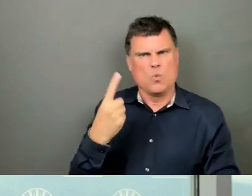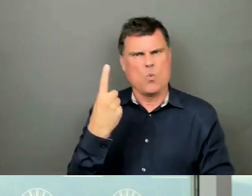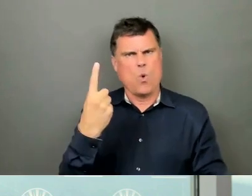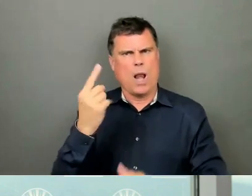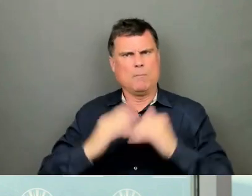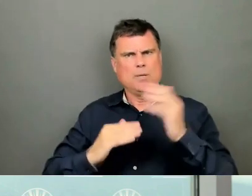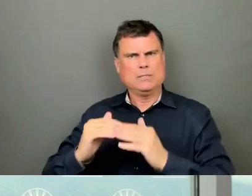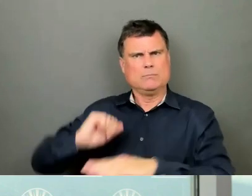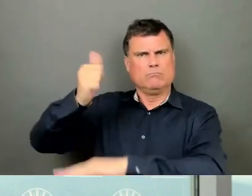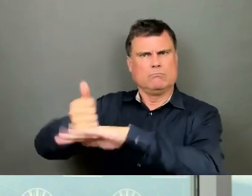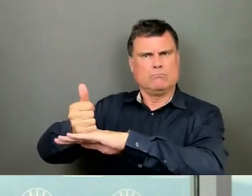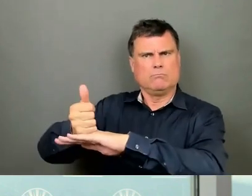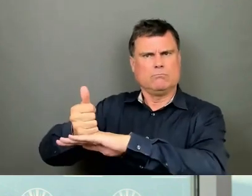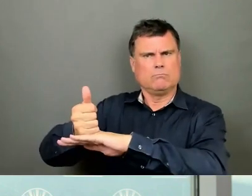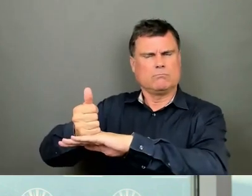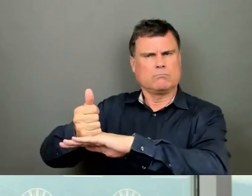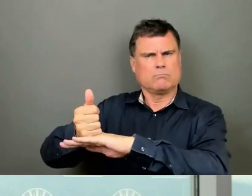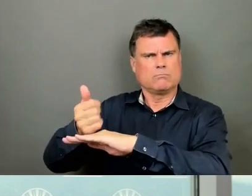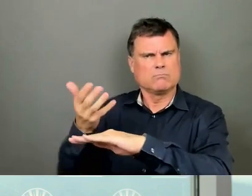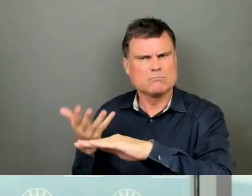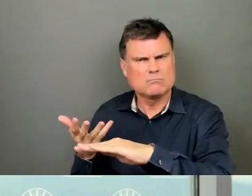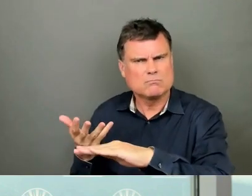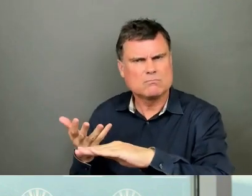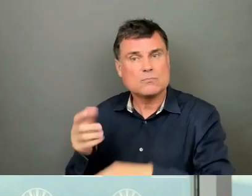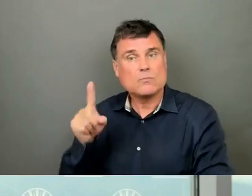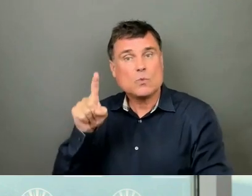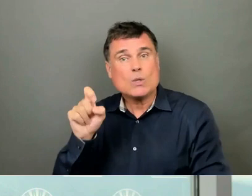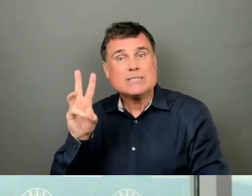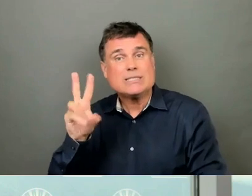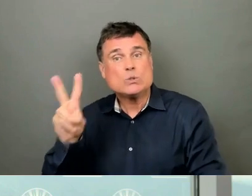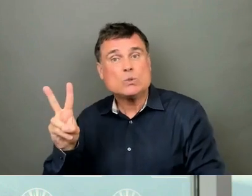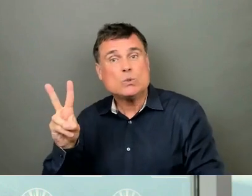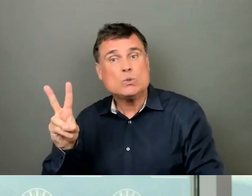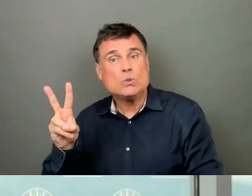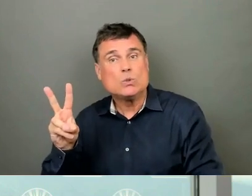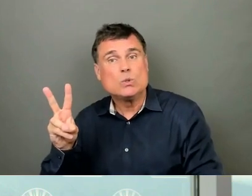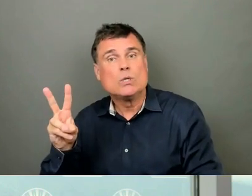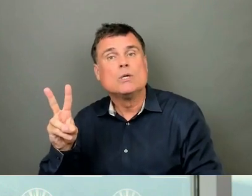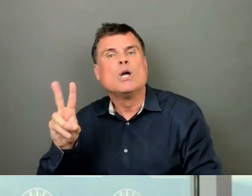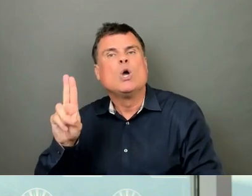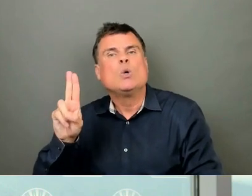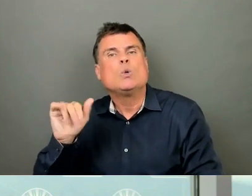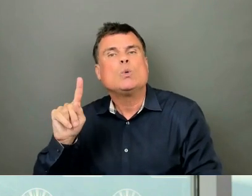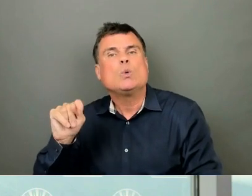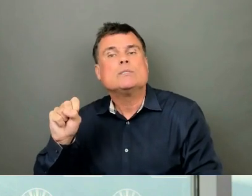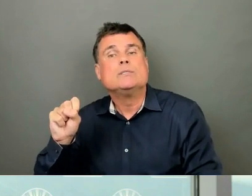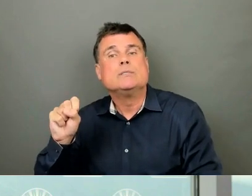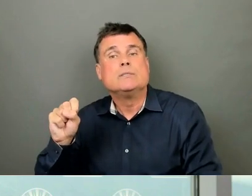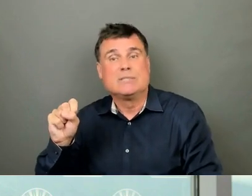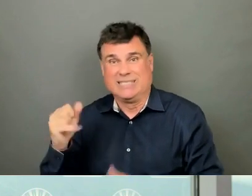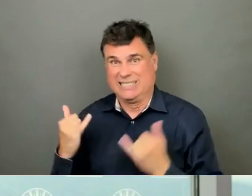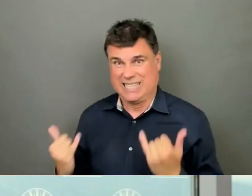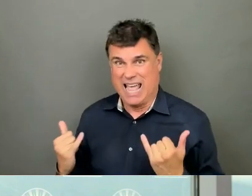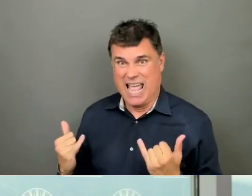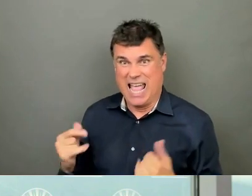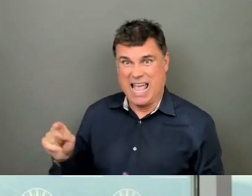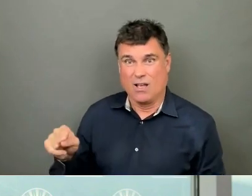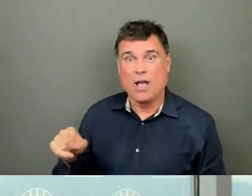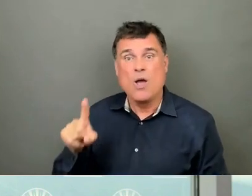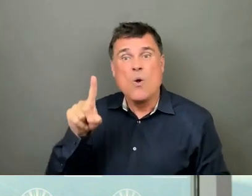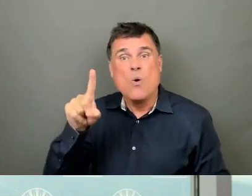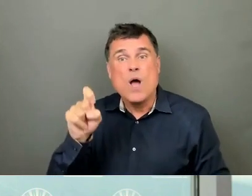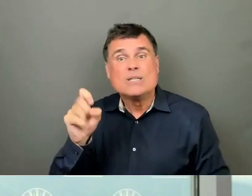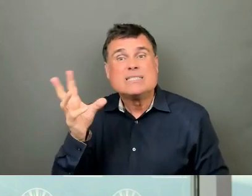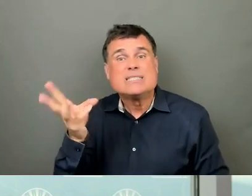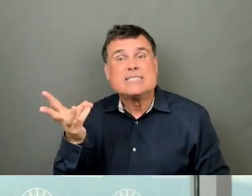53-unit building. One 62-unit building is underway. And 167 units have not